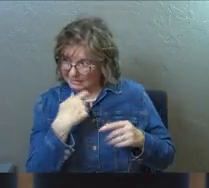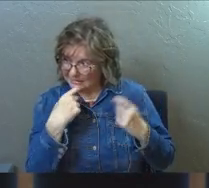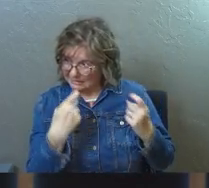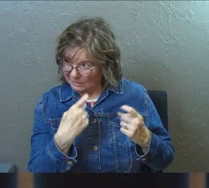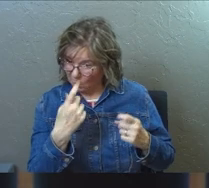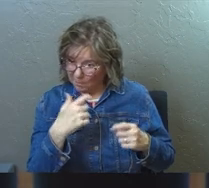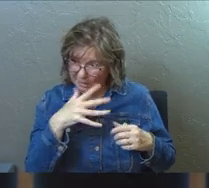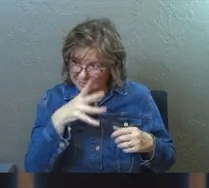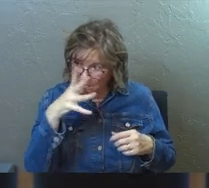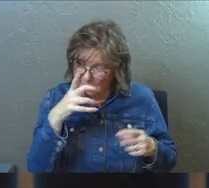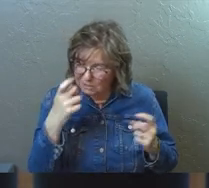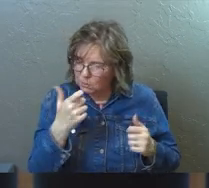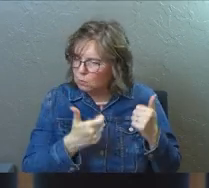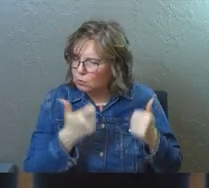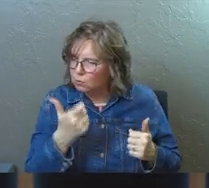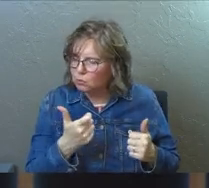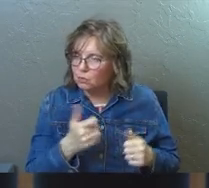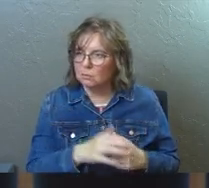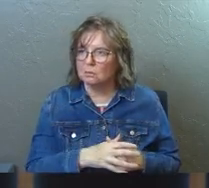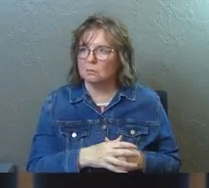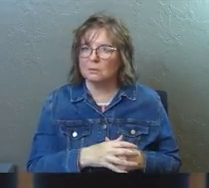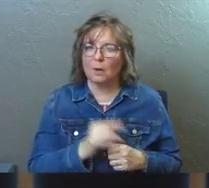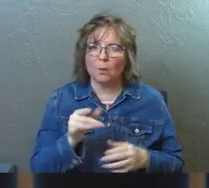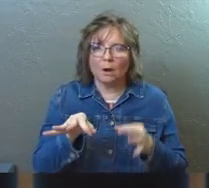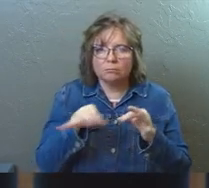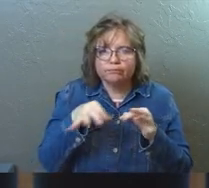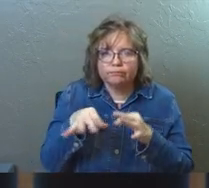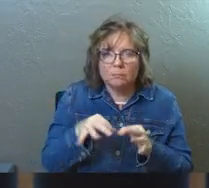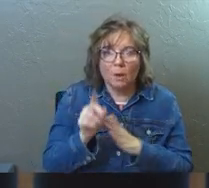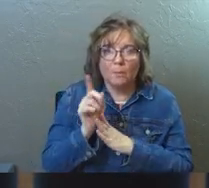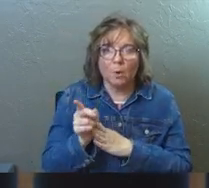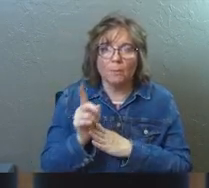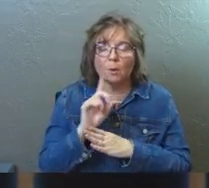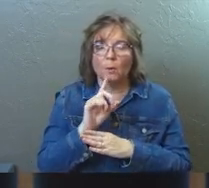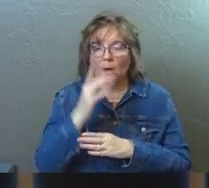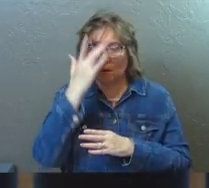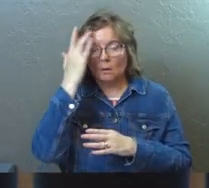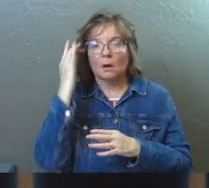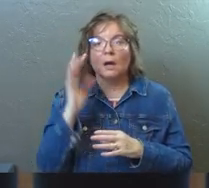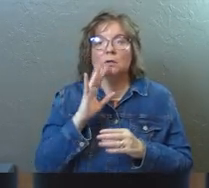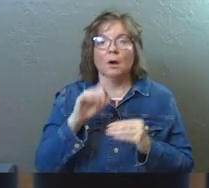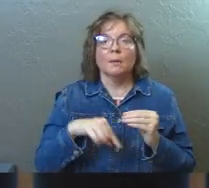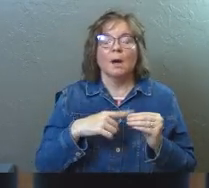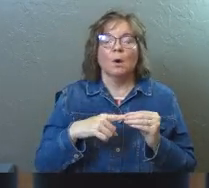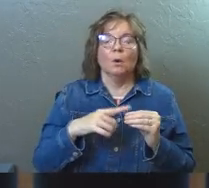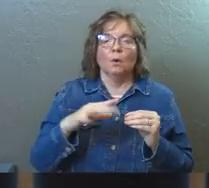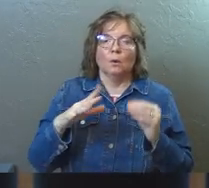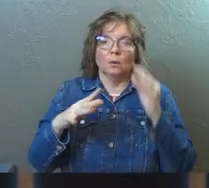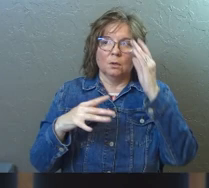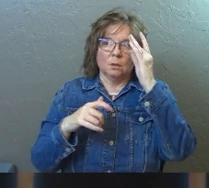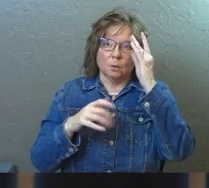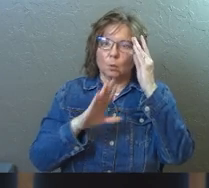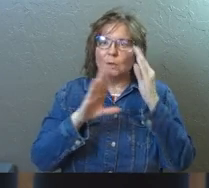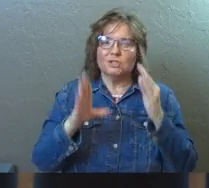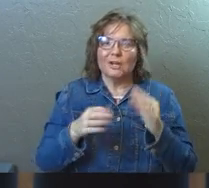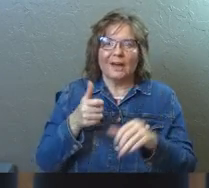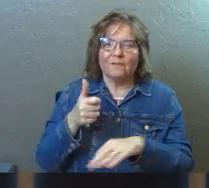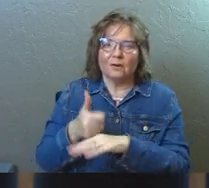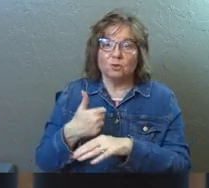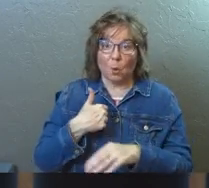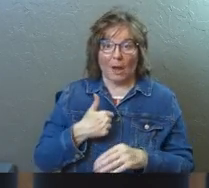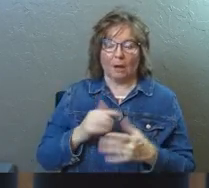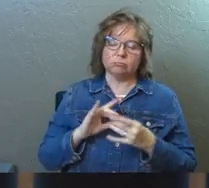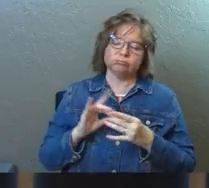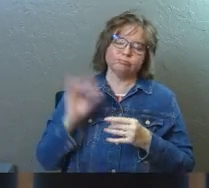he sinned or because his parents sinned? And we had just a tiny little moment in there where, um, I talked about the fact that, uh, we should never blame